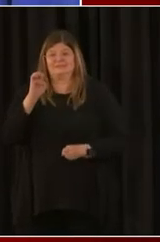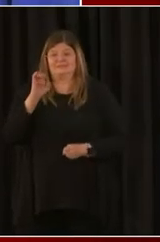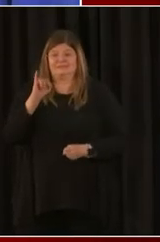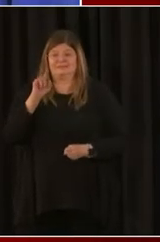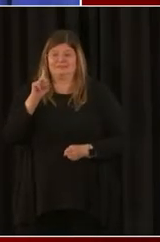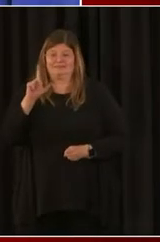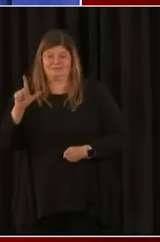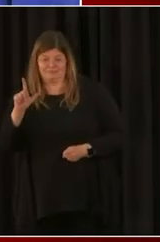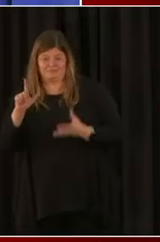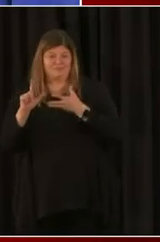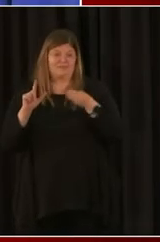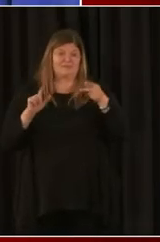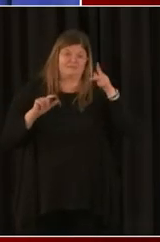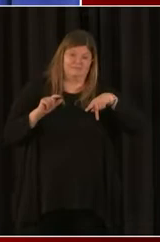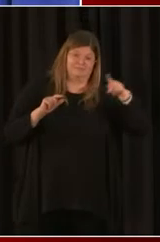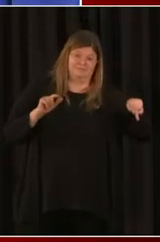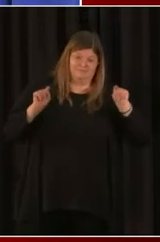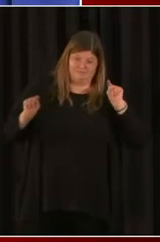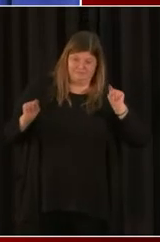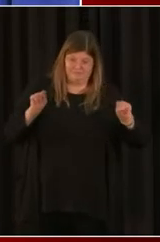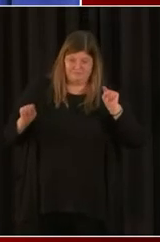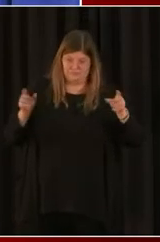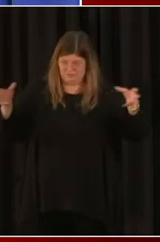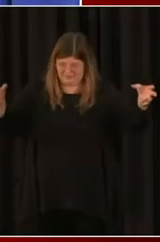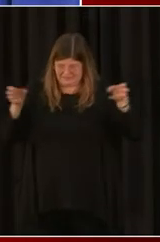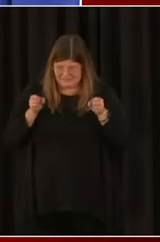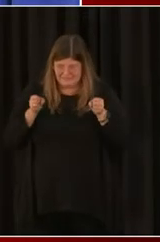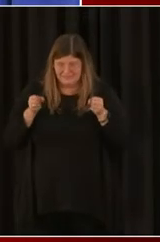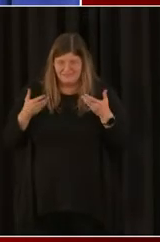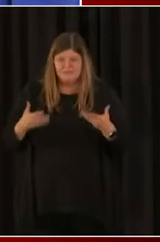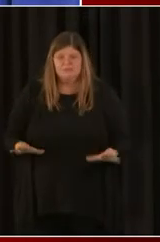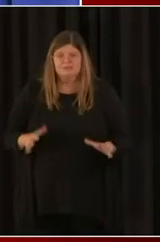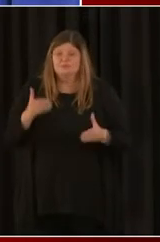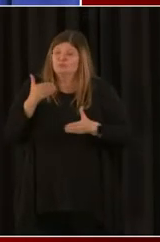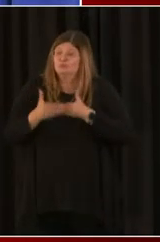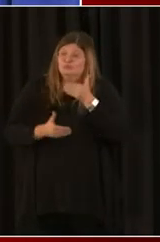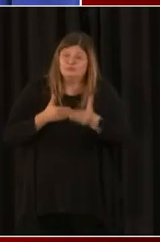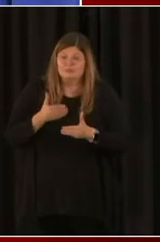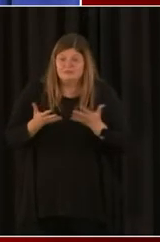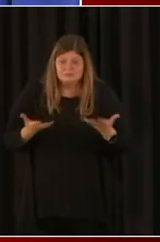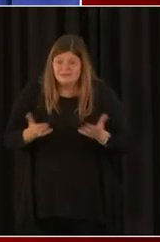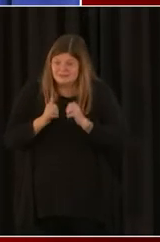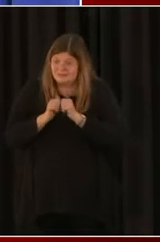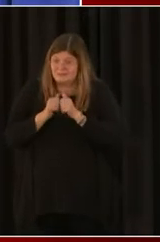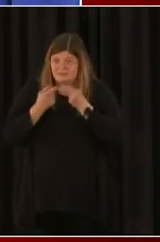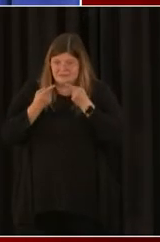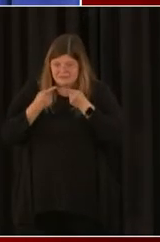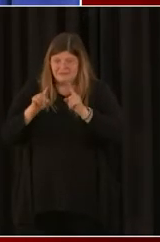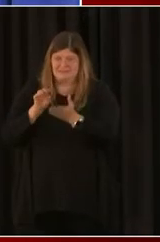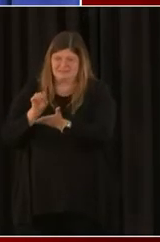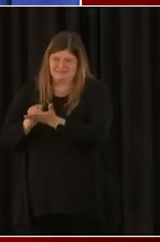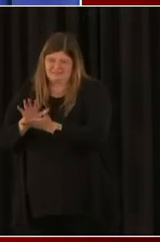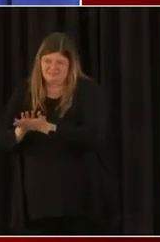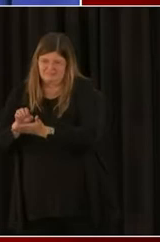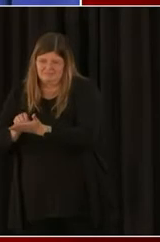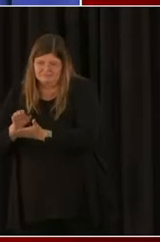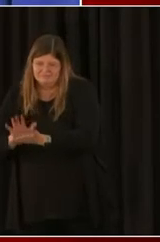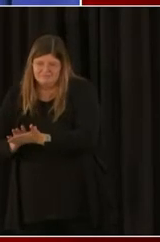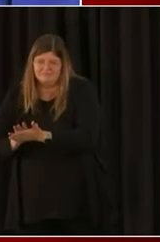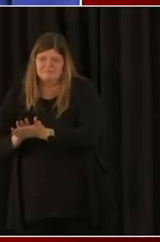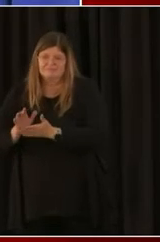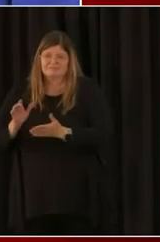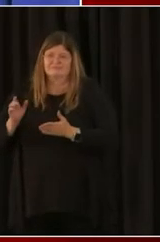rounds. The process is really about having your records together. If you have your records together and your paperwork in order,